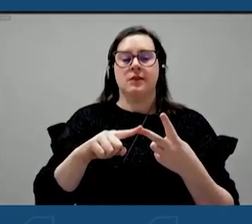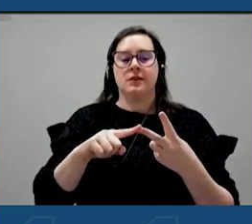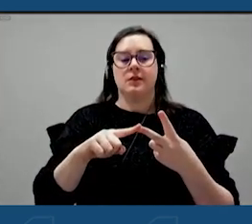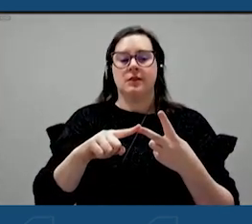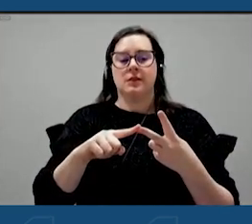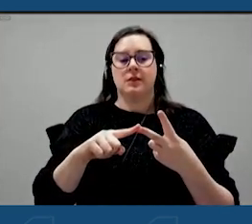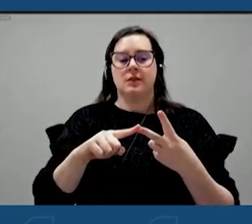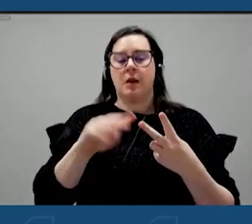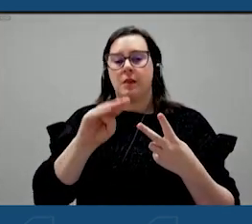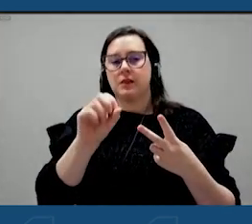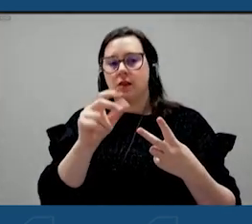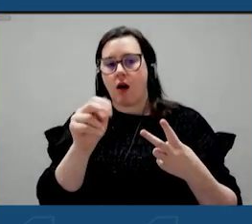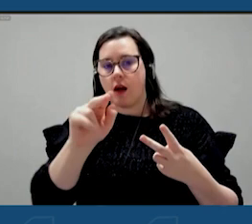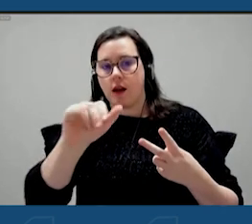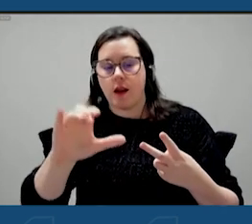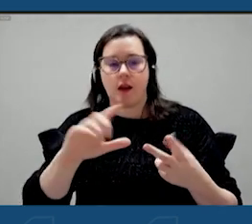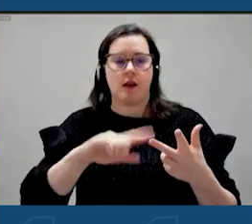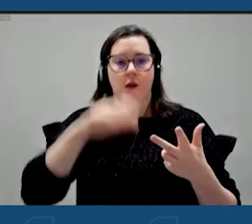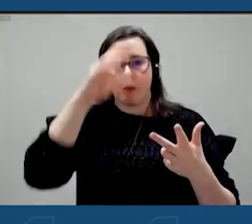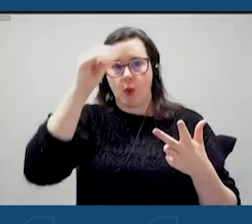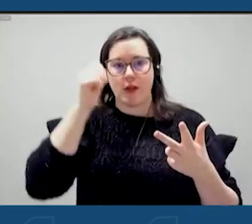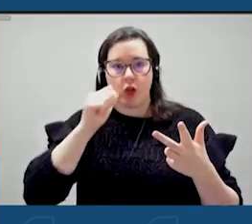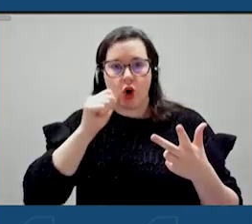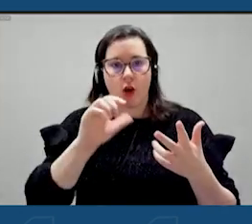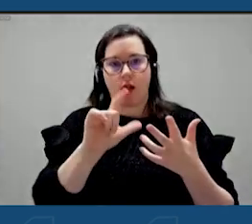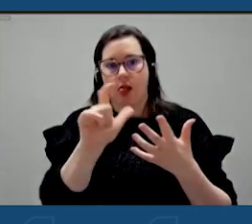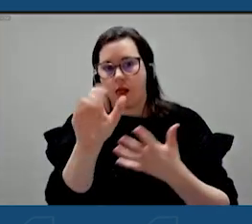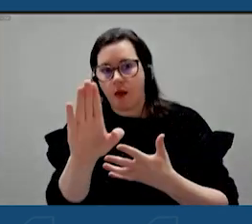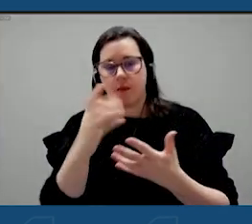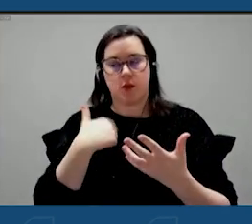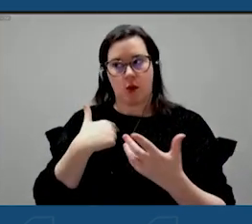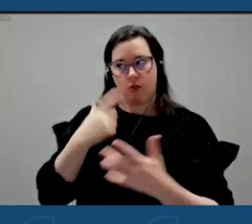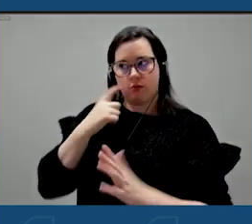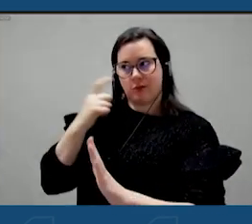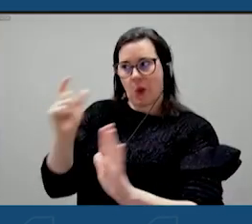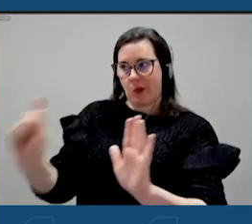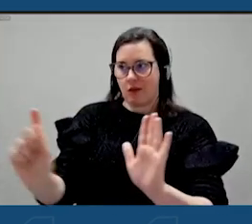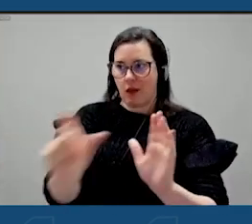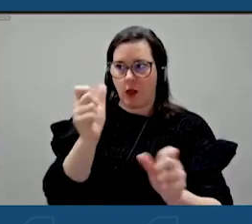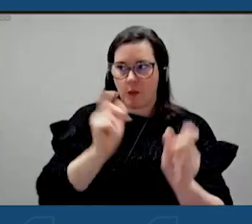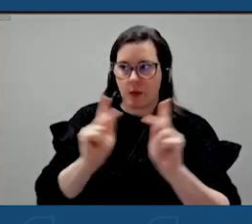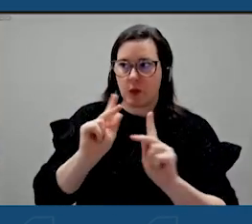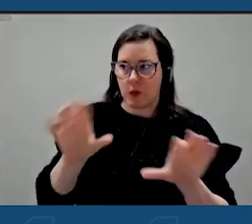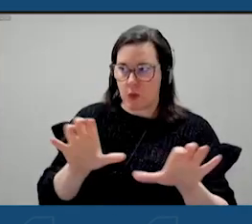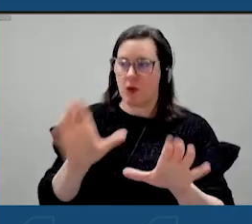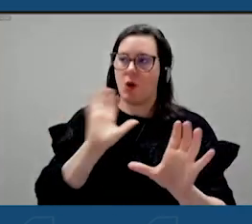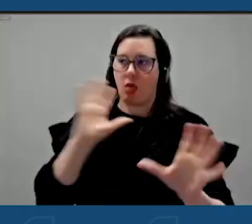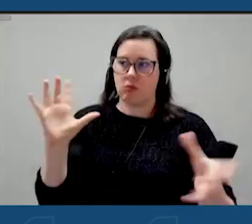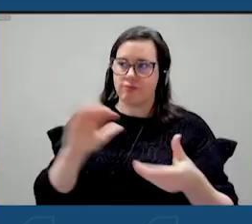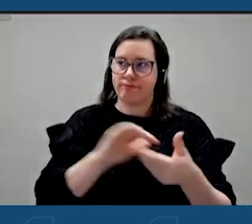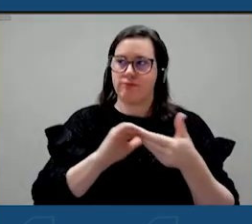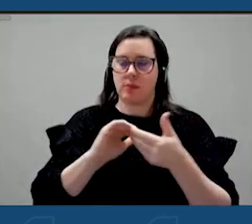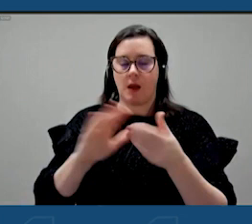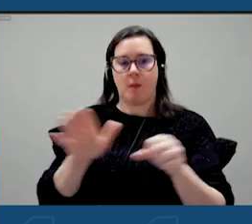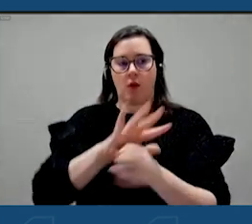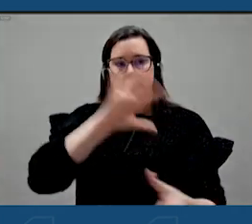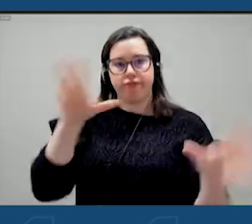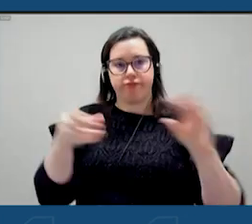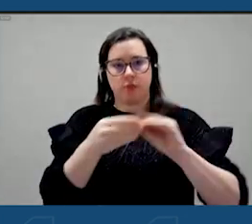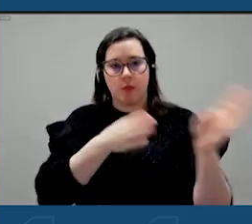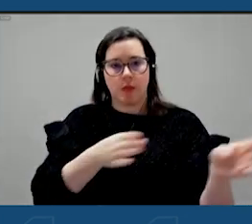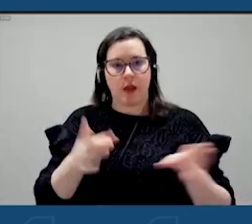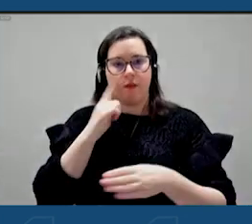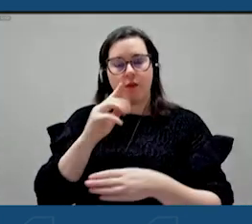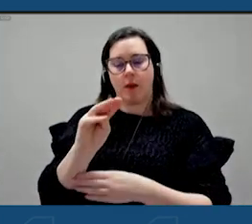take, take again, the ideas from the community, create a mobility hub for people to gather. And it's all part of a holistic plan put forth by Mayor Ruta.